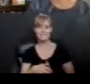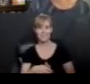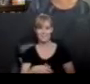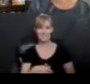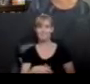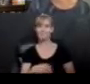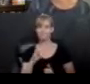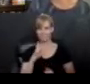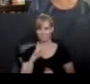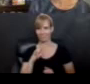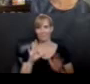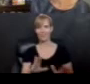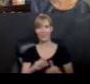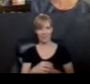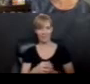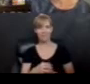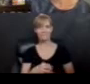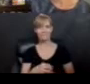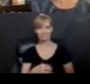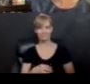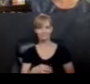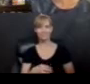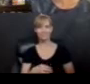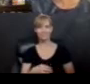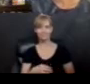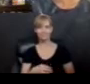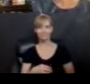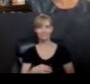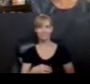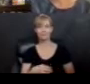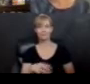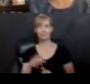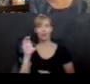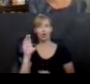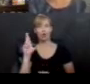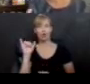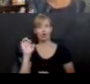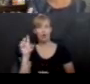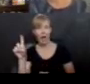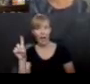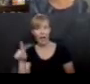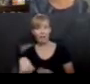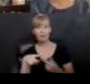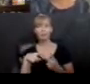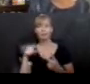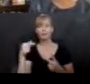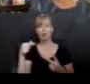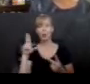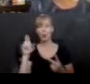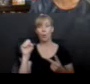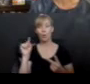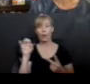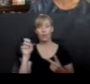Wonderful. We could have cried, questioned, wondered.